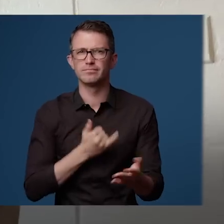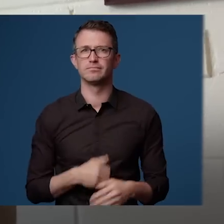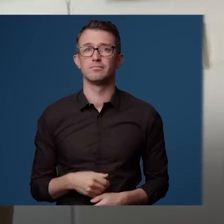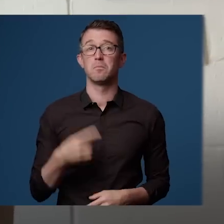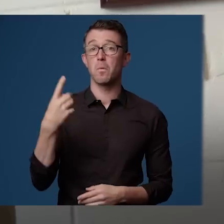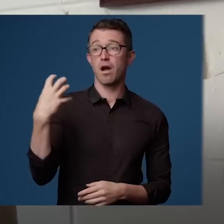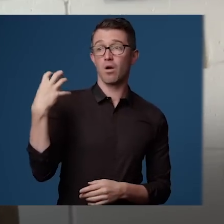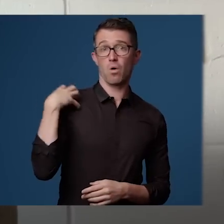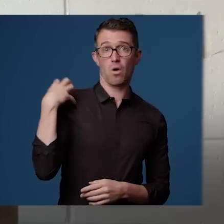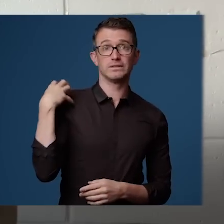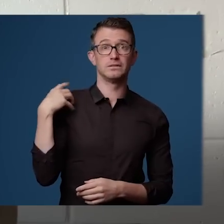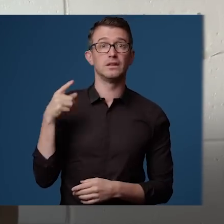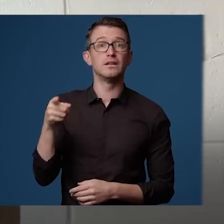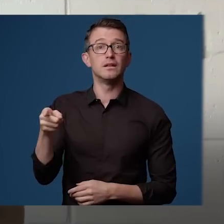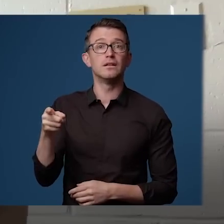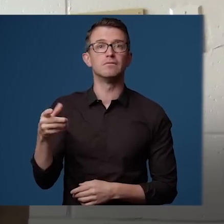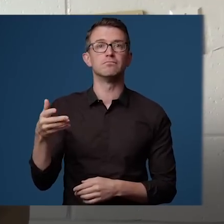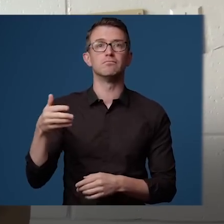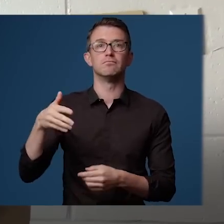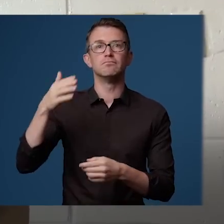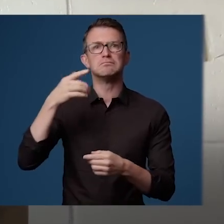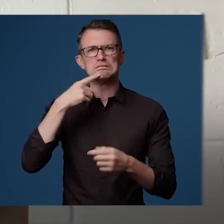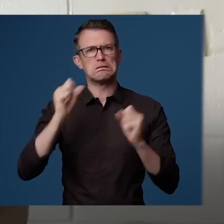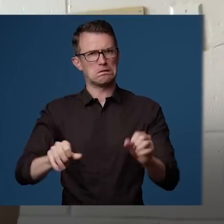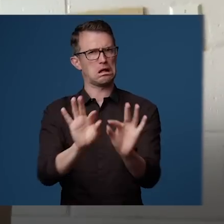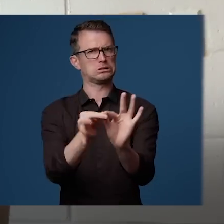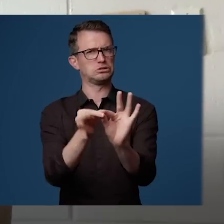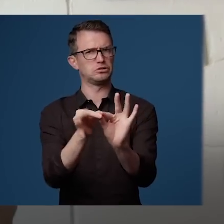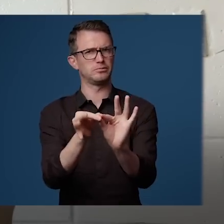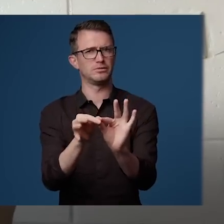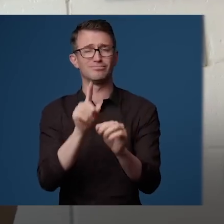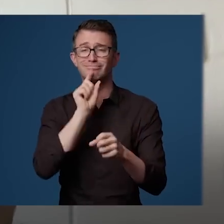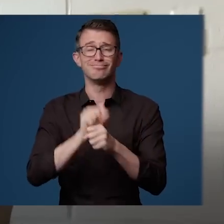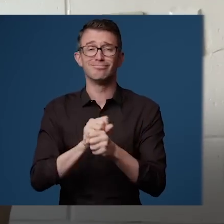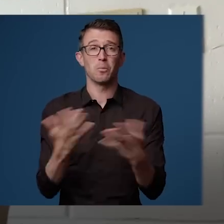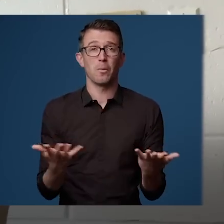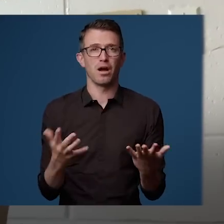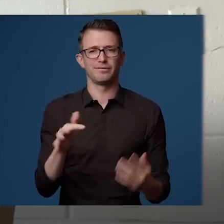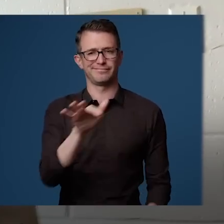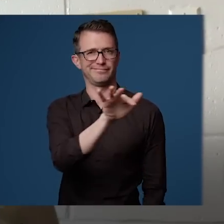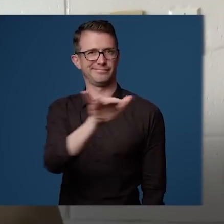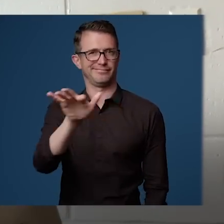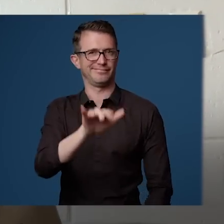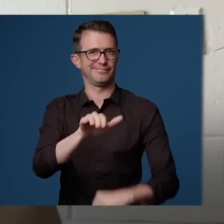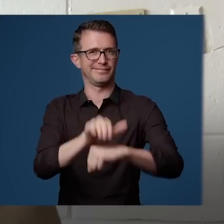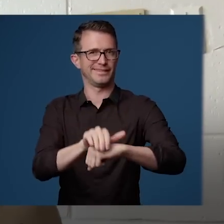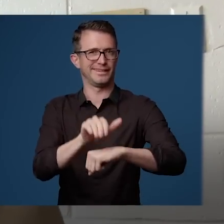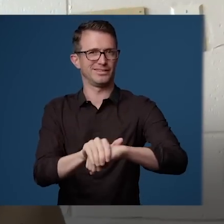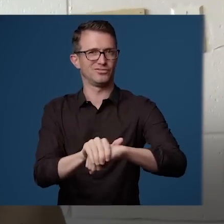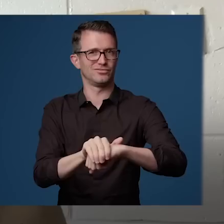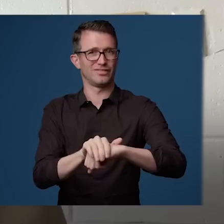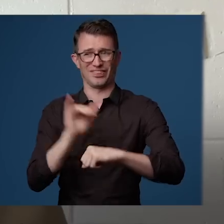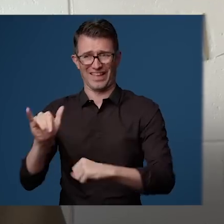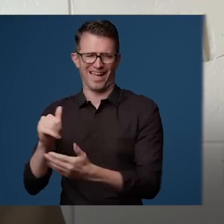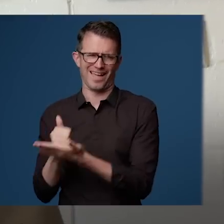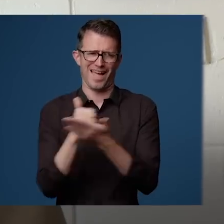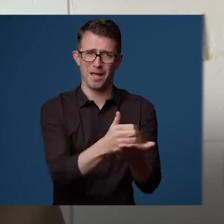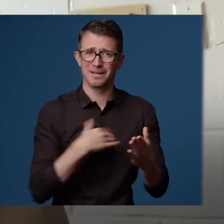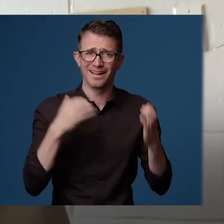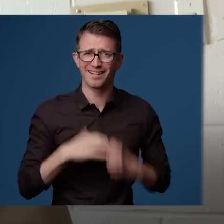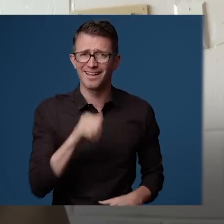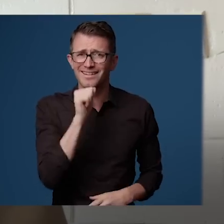There was an officer on site who said that she could interpret but she was really just fingerspelling in English which didn't help my client.